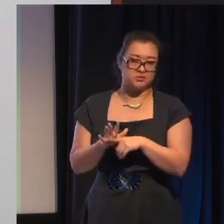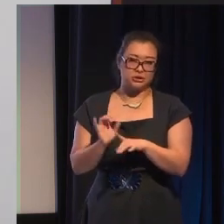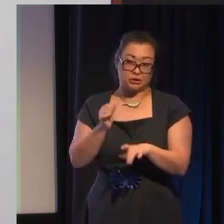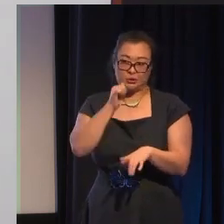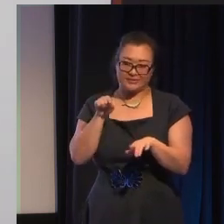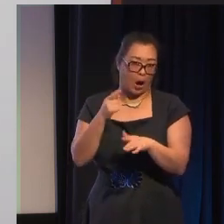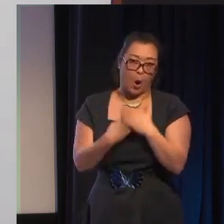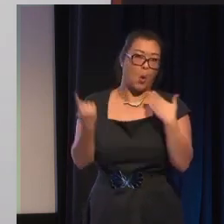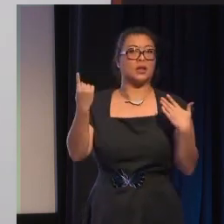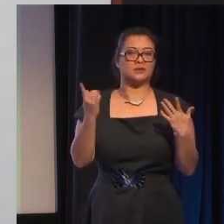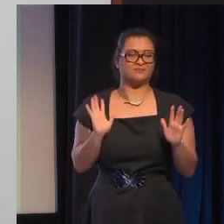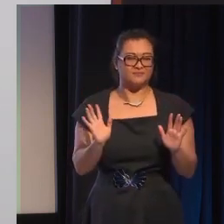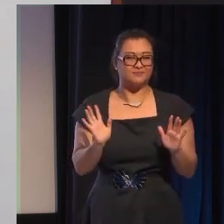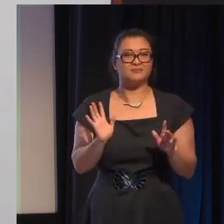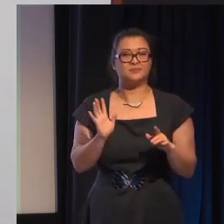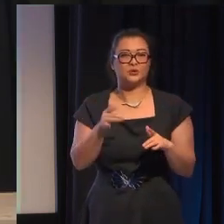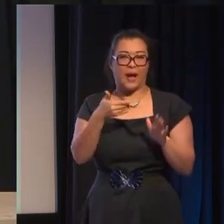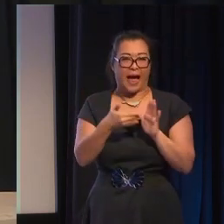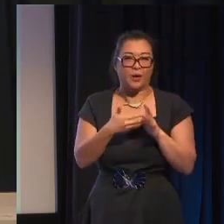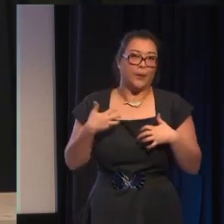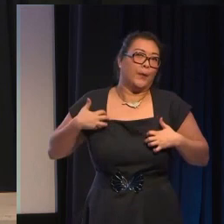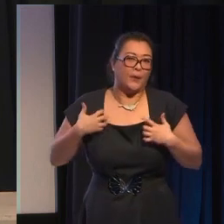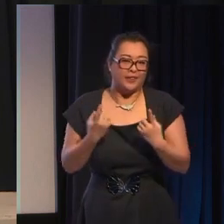crutch to add punch and excitement to your narrative